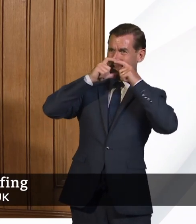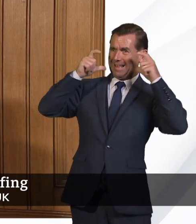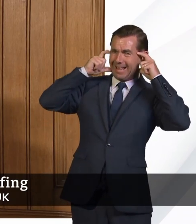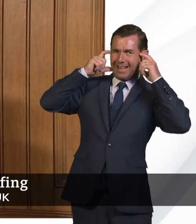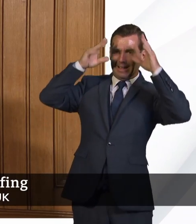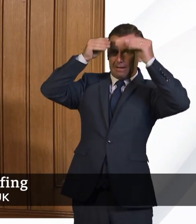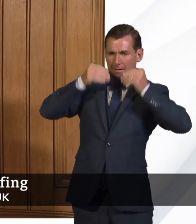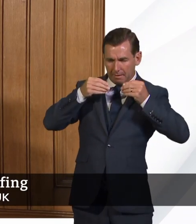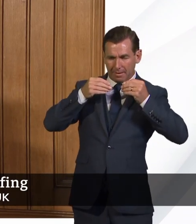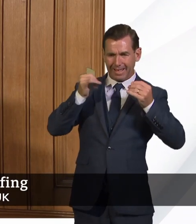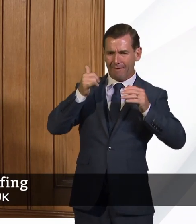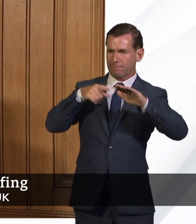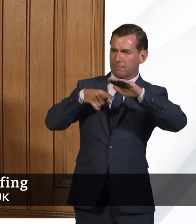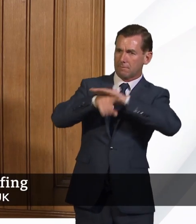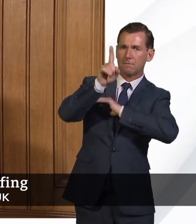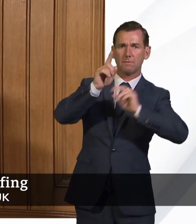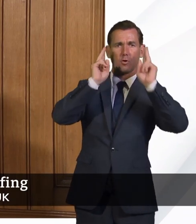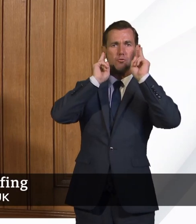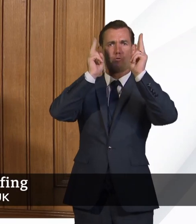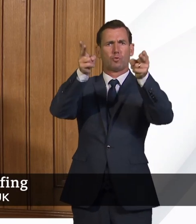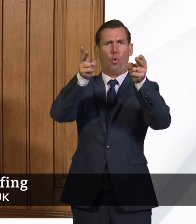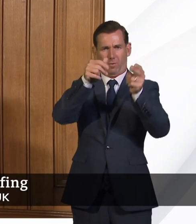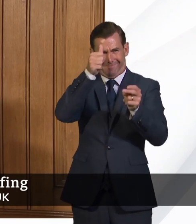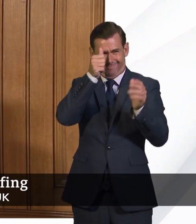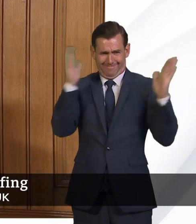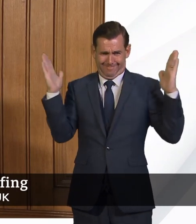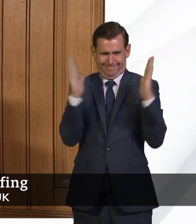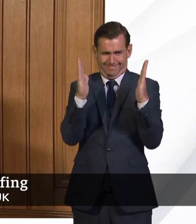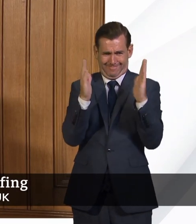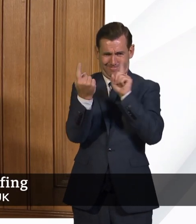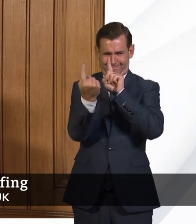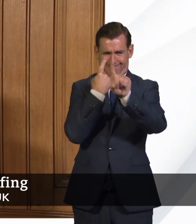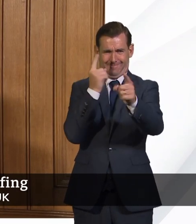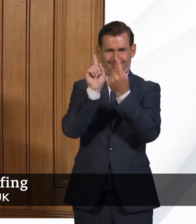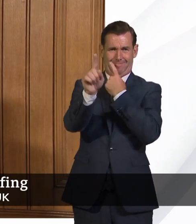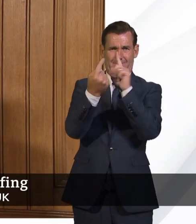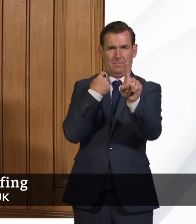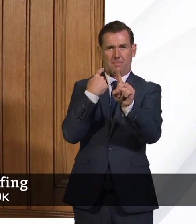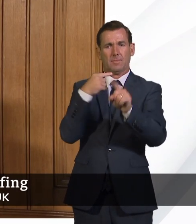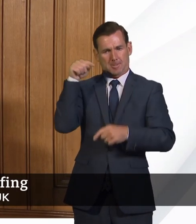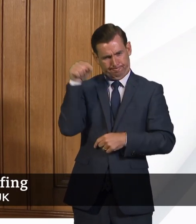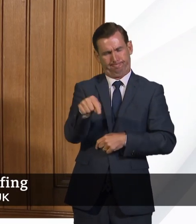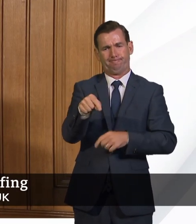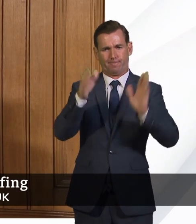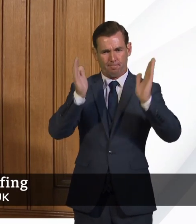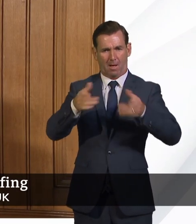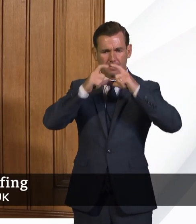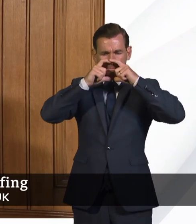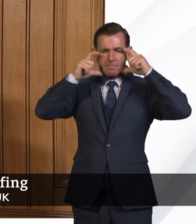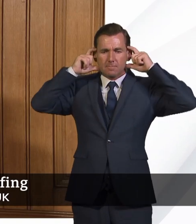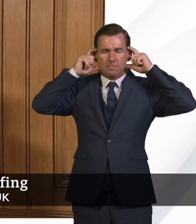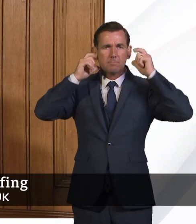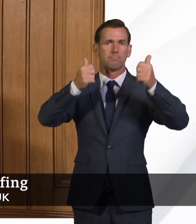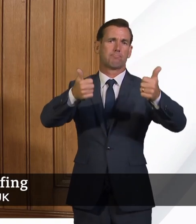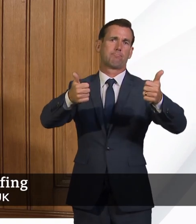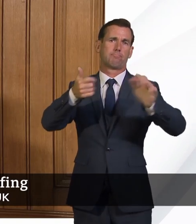can be harder to manage social distancing, it's important that the use of face masks is there to further reduce